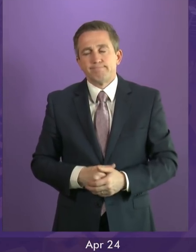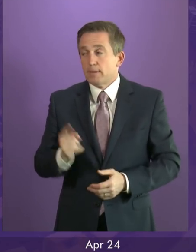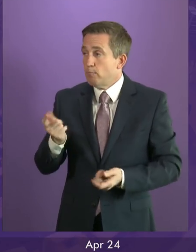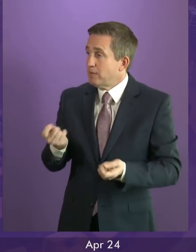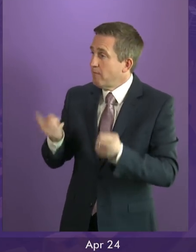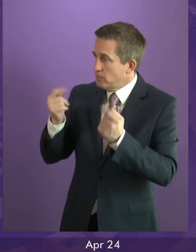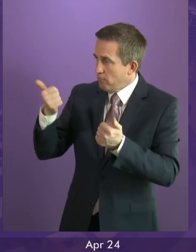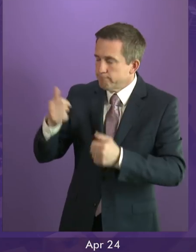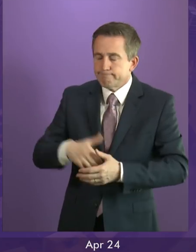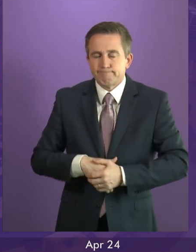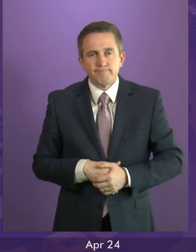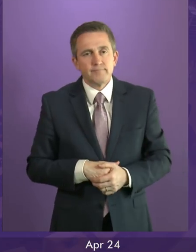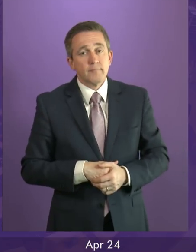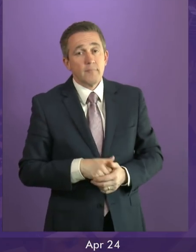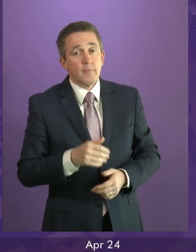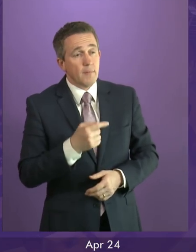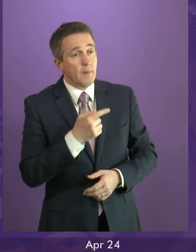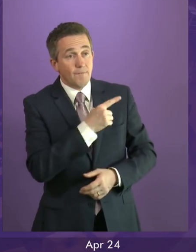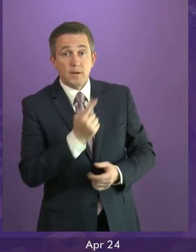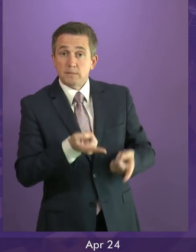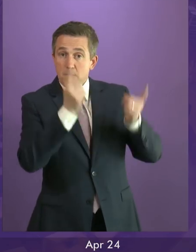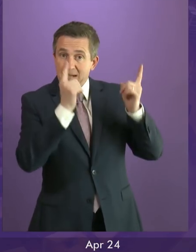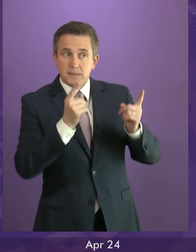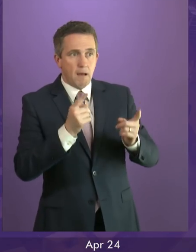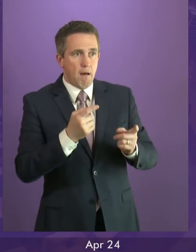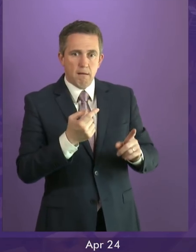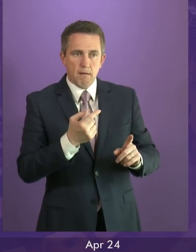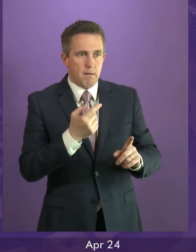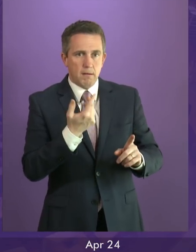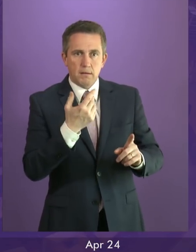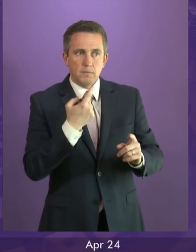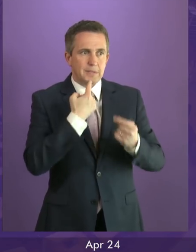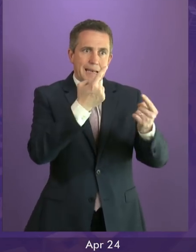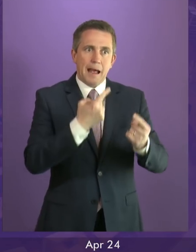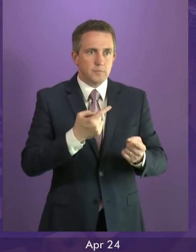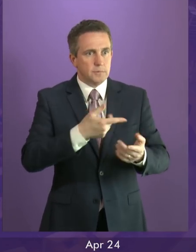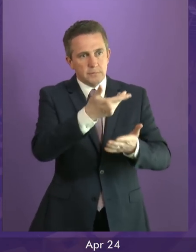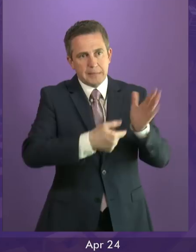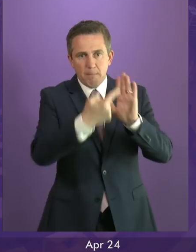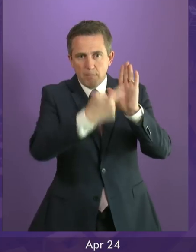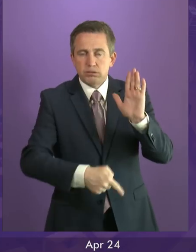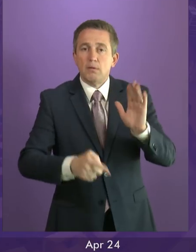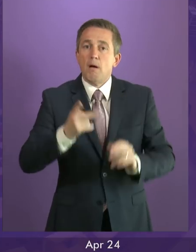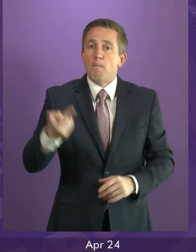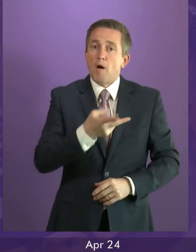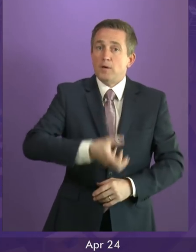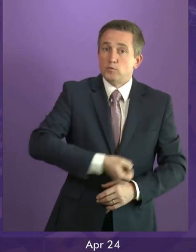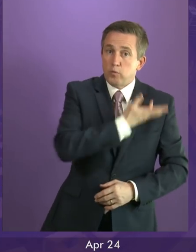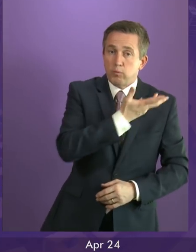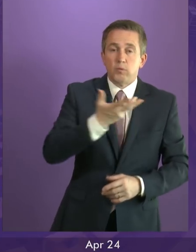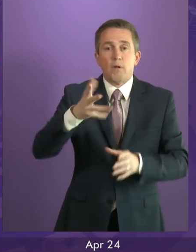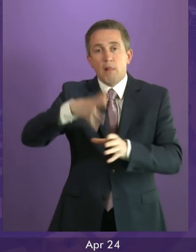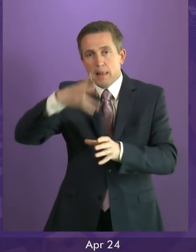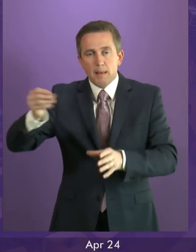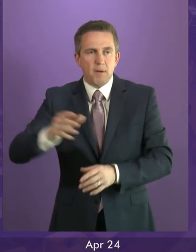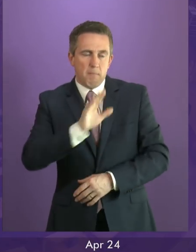I'm saying also that ever since it was announced that the First Minister was going to be making this important statement, both the Tory and Labour benches have been squawking about